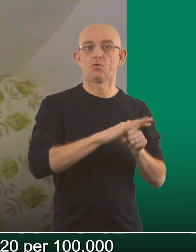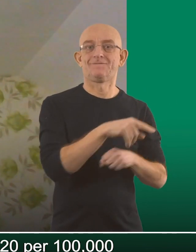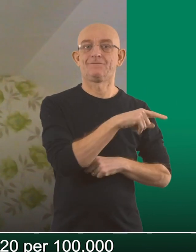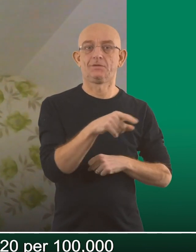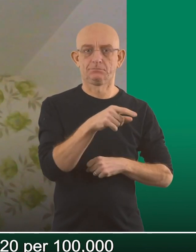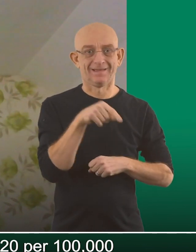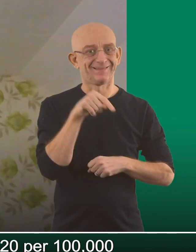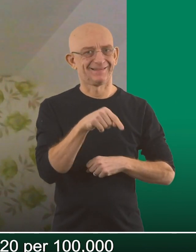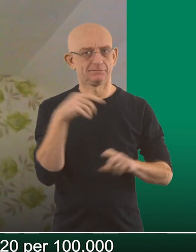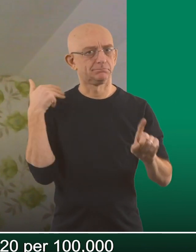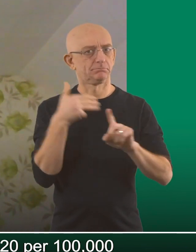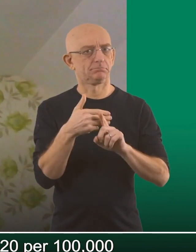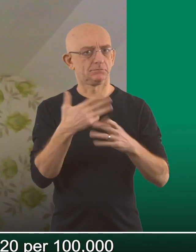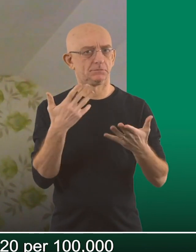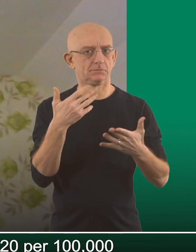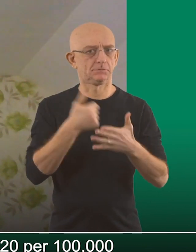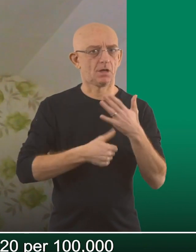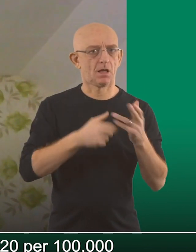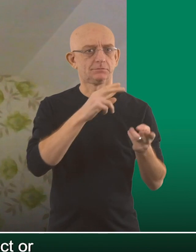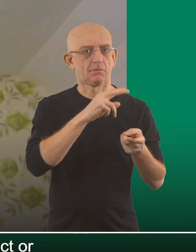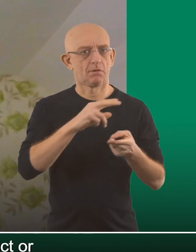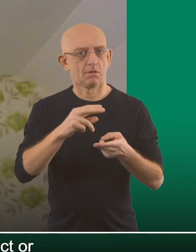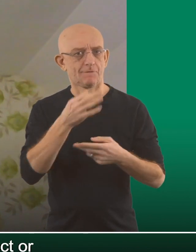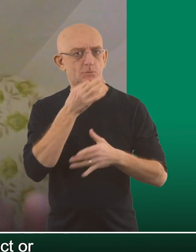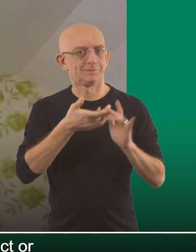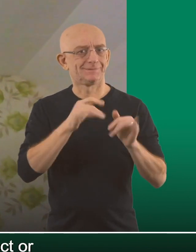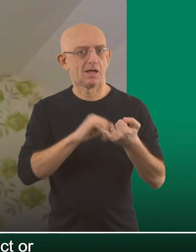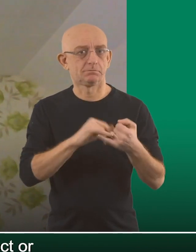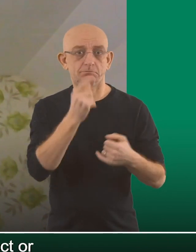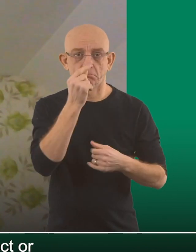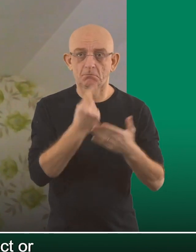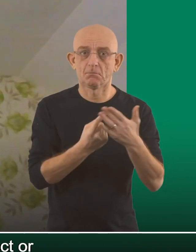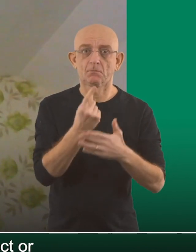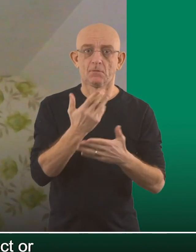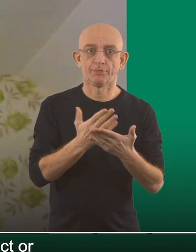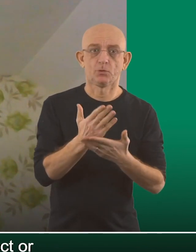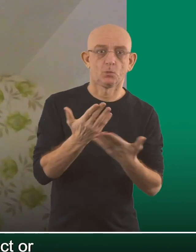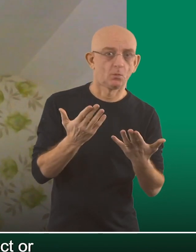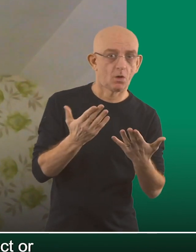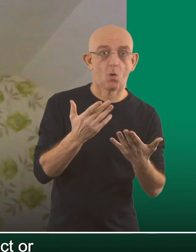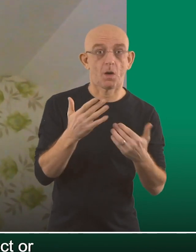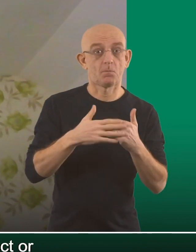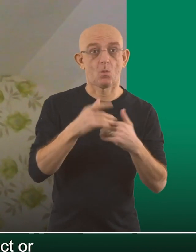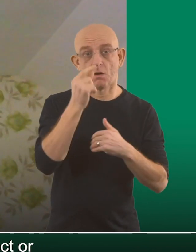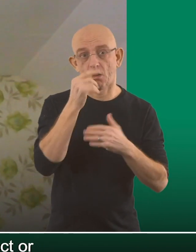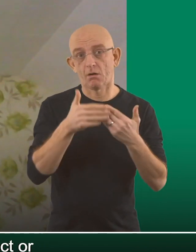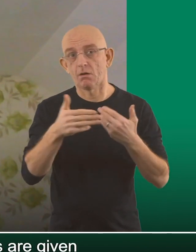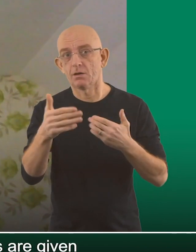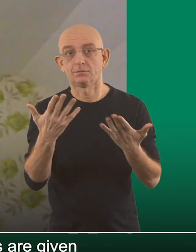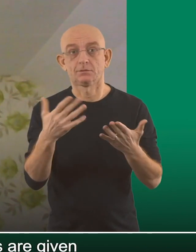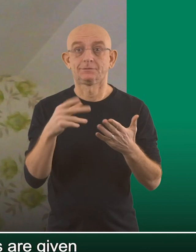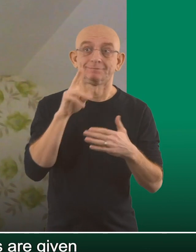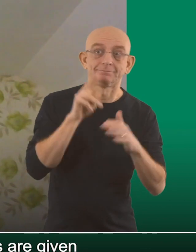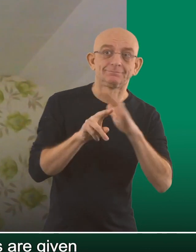100,000 and they've been fairly steady at that for the last few days. That might be a temporary effect or we may see further reductions. It's impossible to